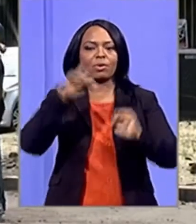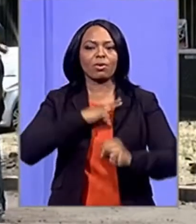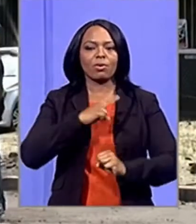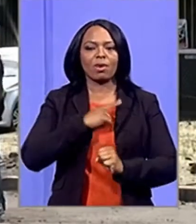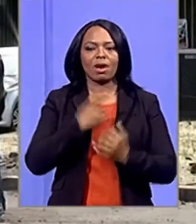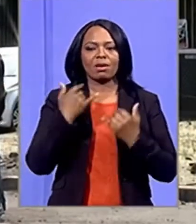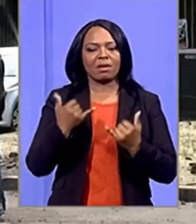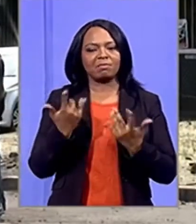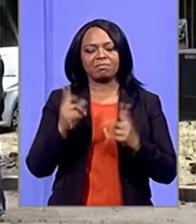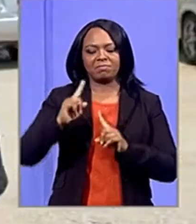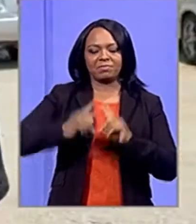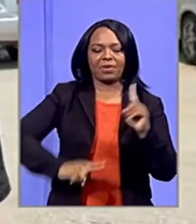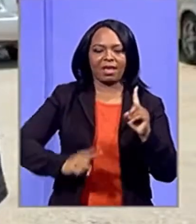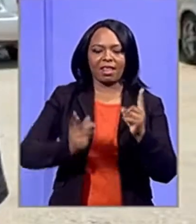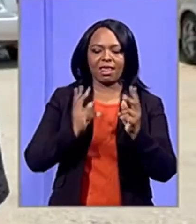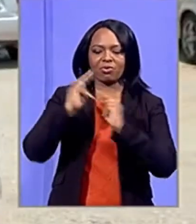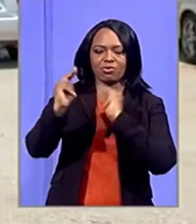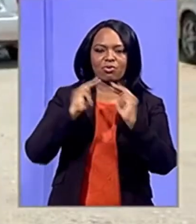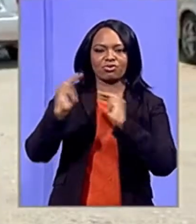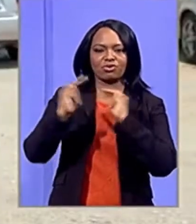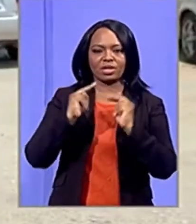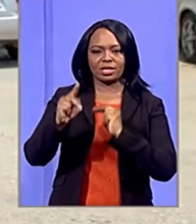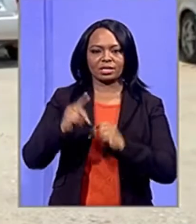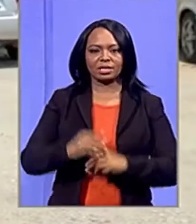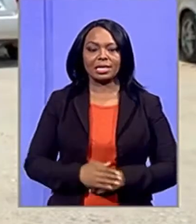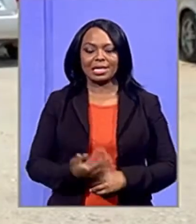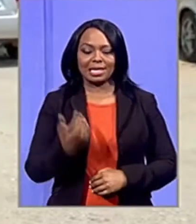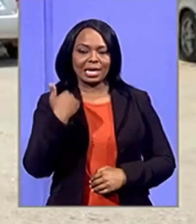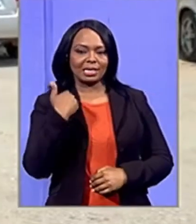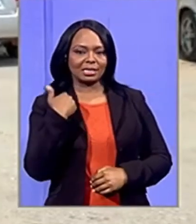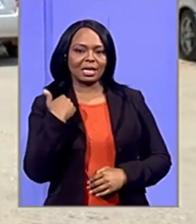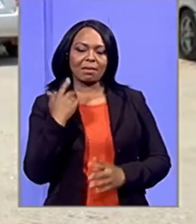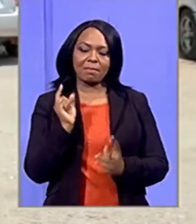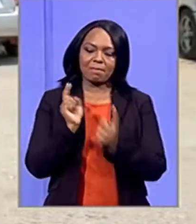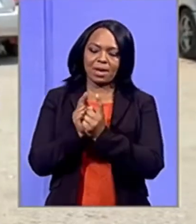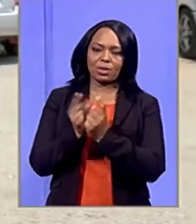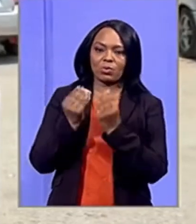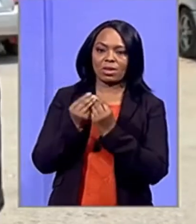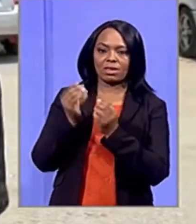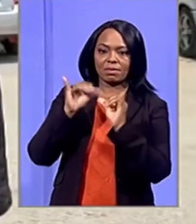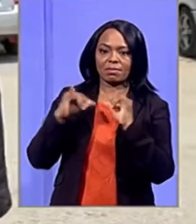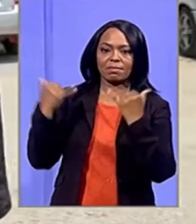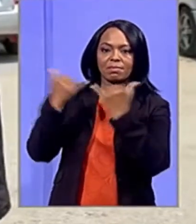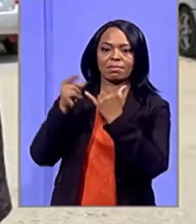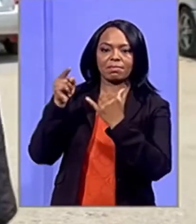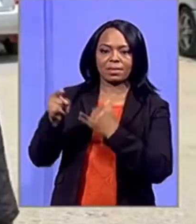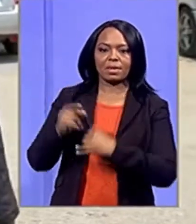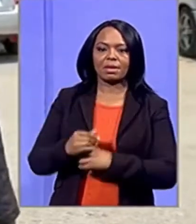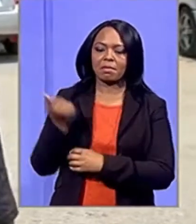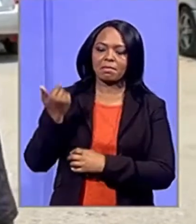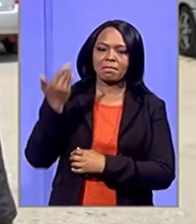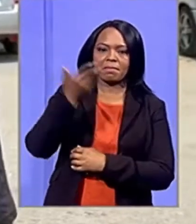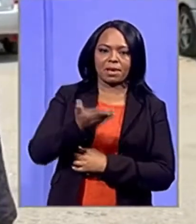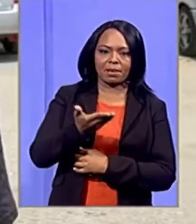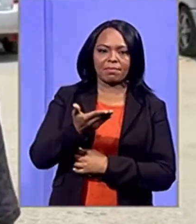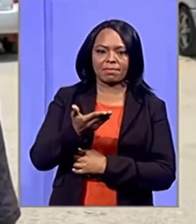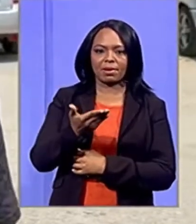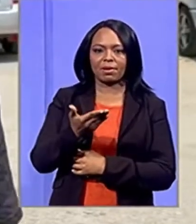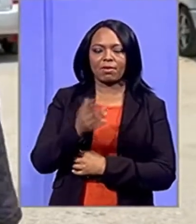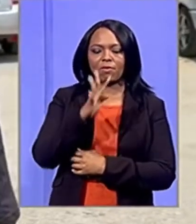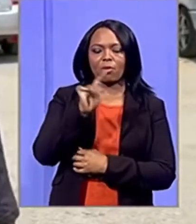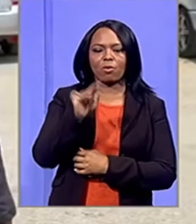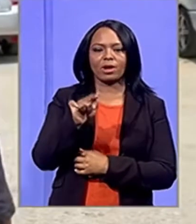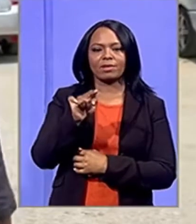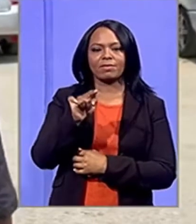Pujo. Yesterday we met with the employer at the bargaining council where they offered a revised offer of 4